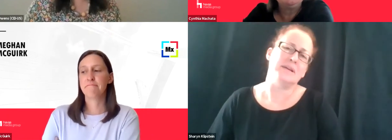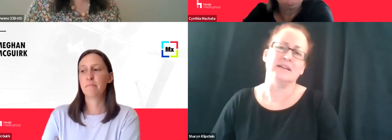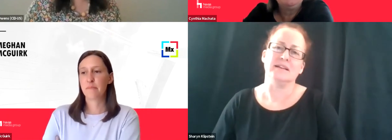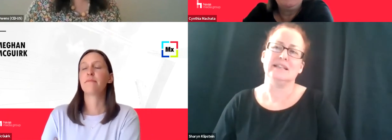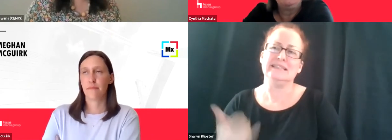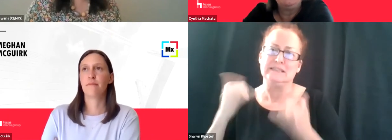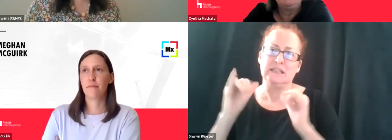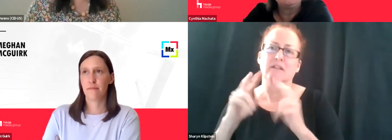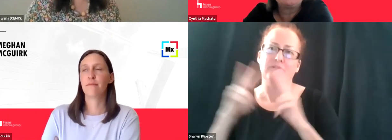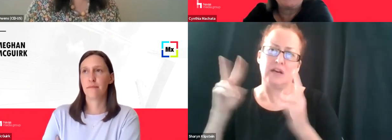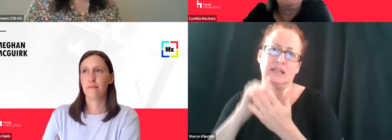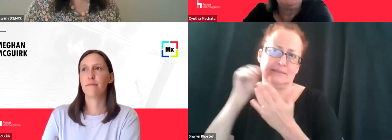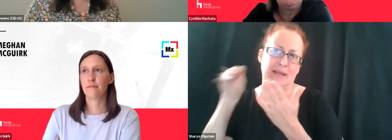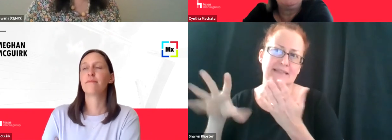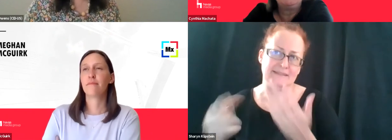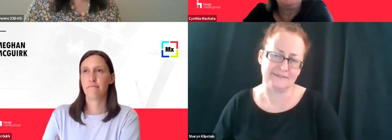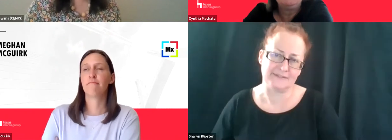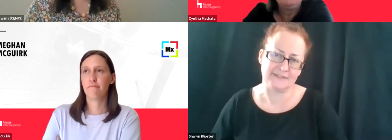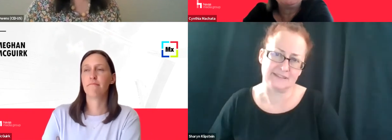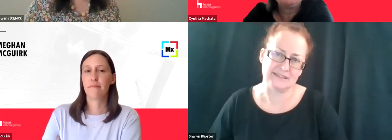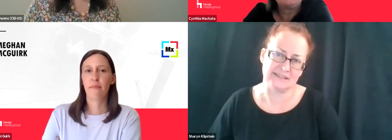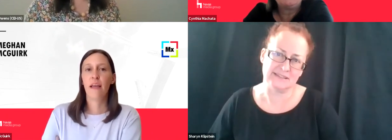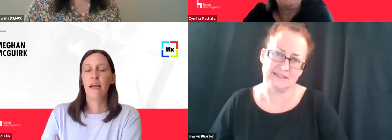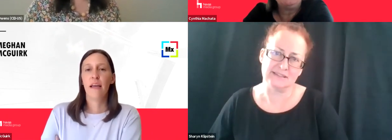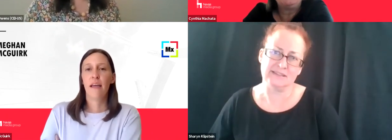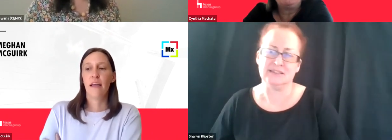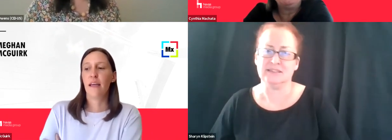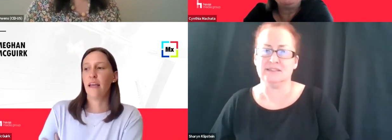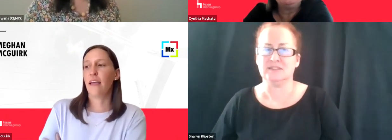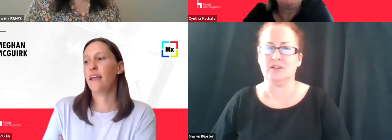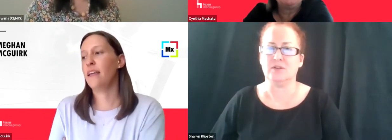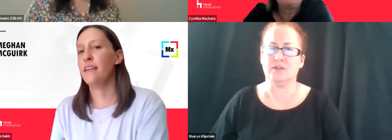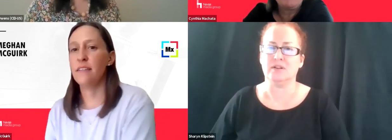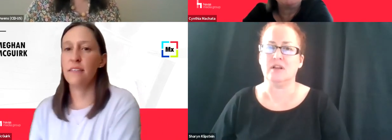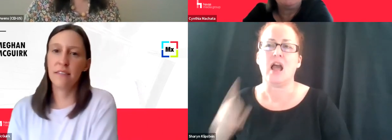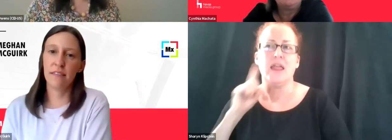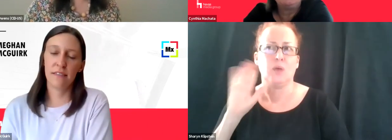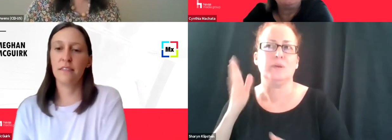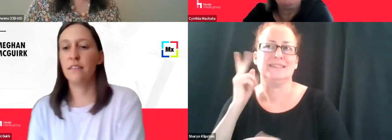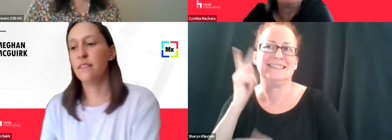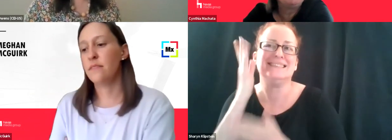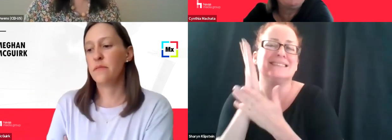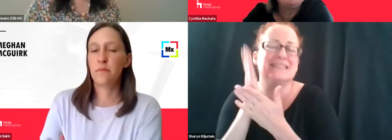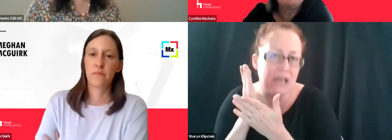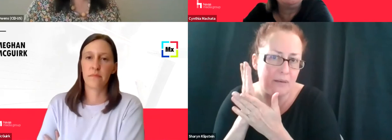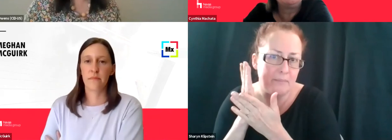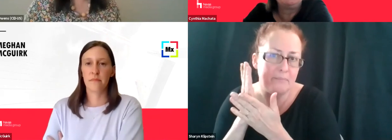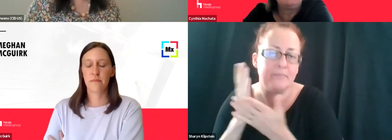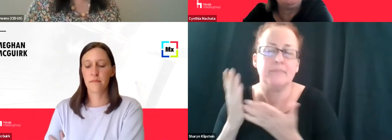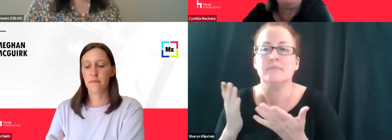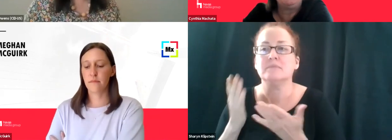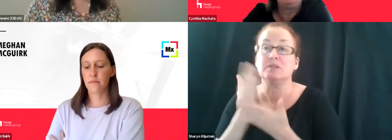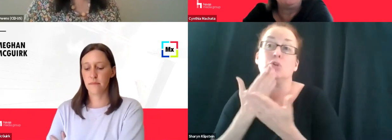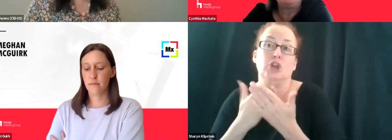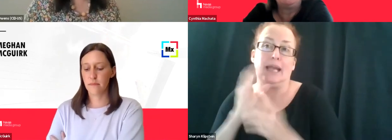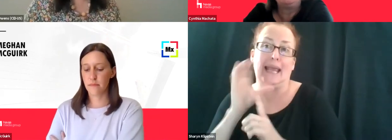expensive and we look for scale um, so I think we'll probably see some of that, um, you know, some good case studies, but